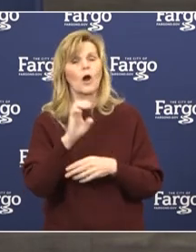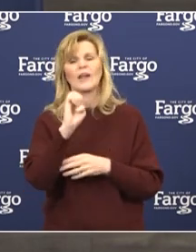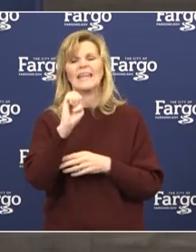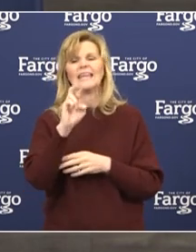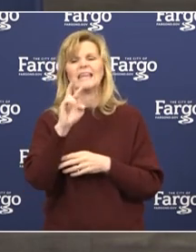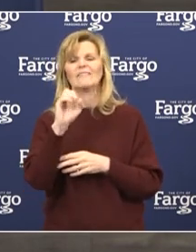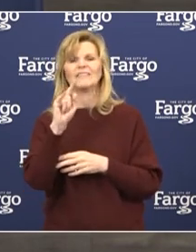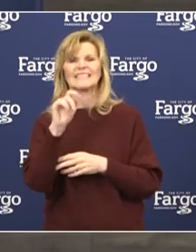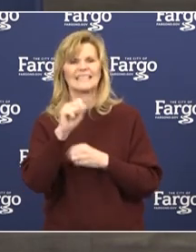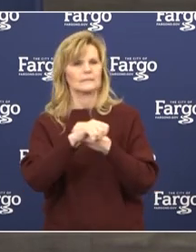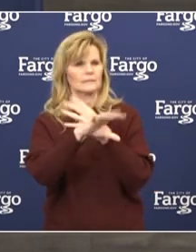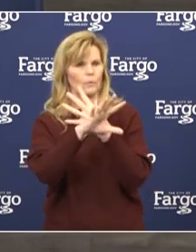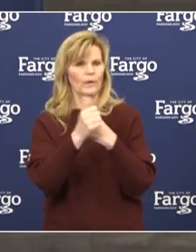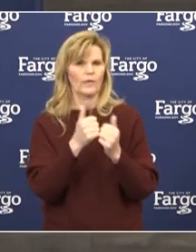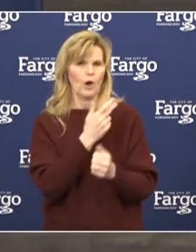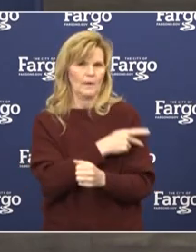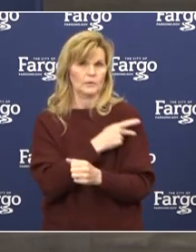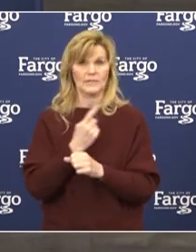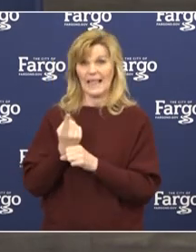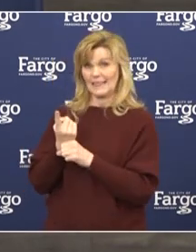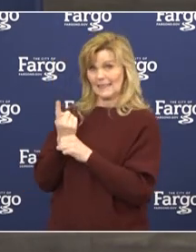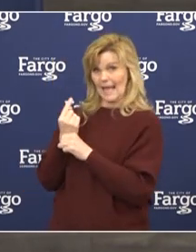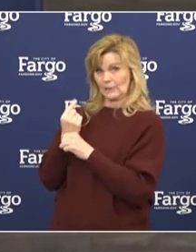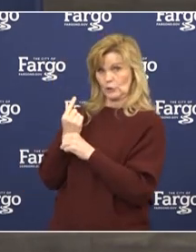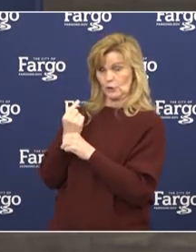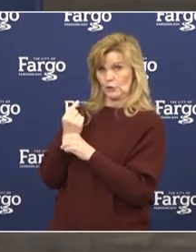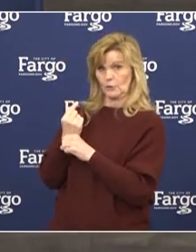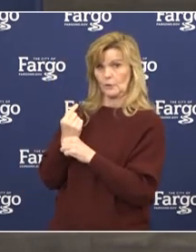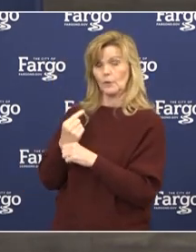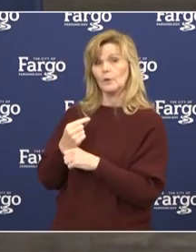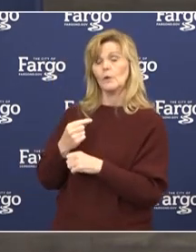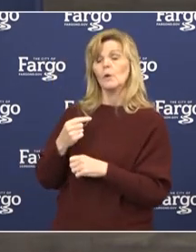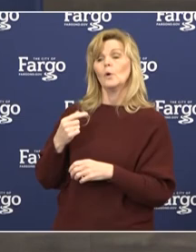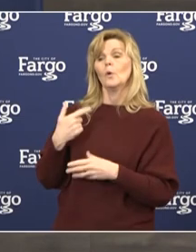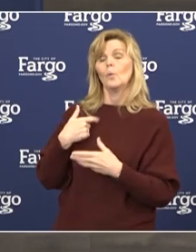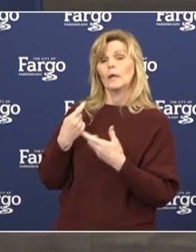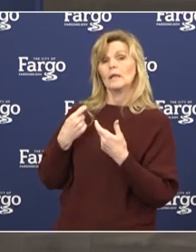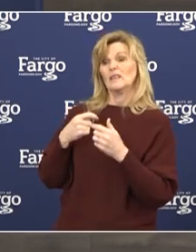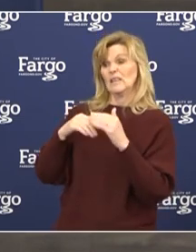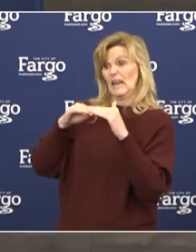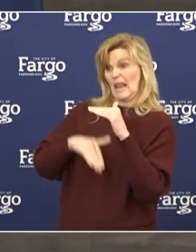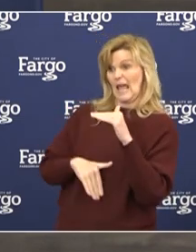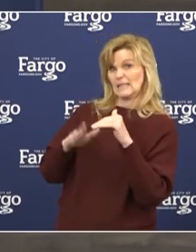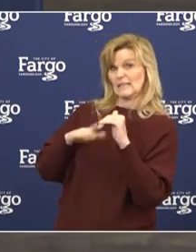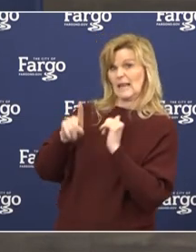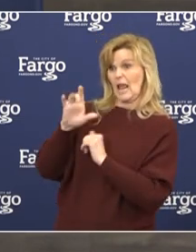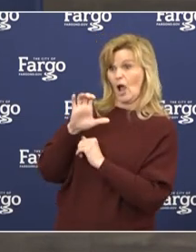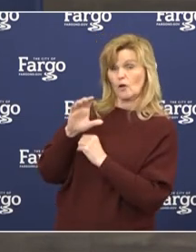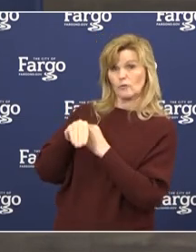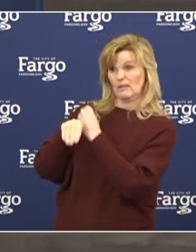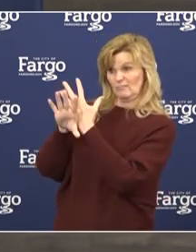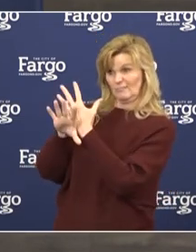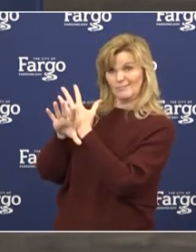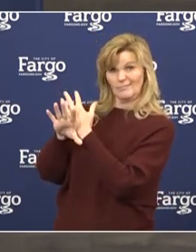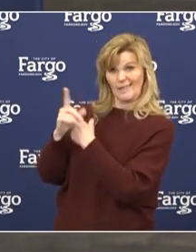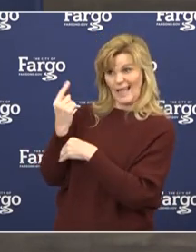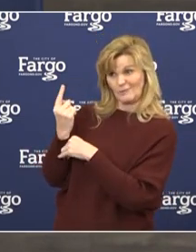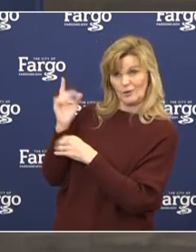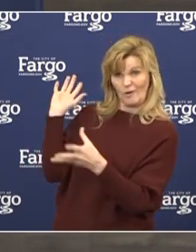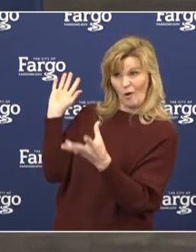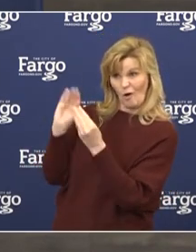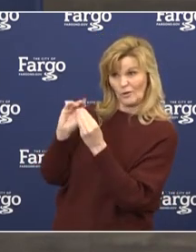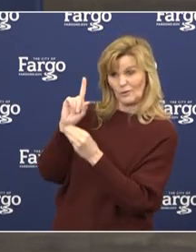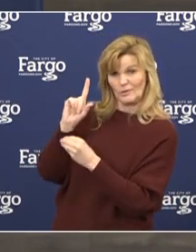patients. Last year, in this model, we did less than 100 visits the entire year. And we're